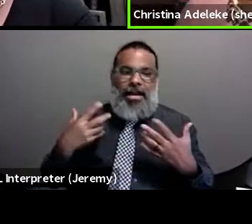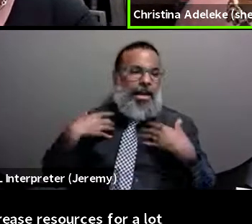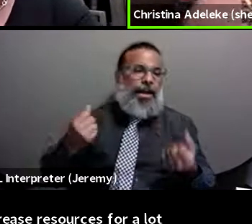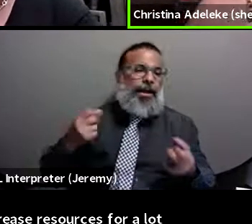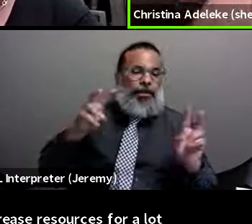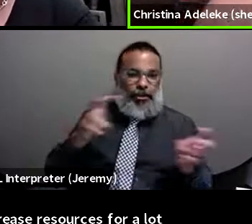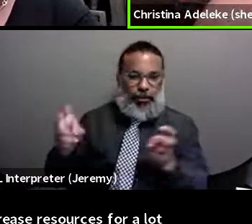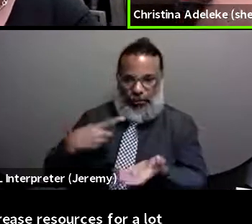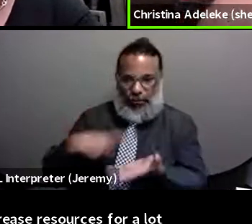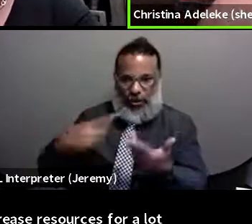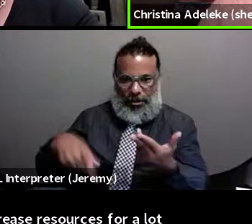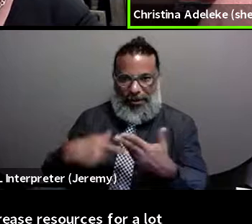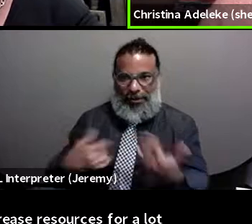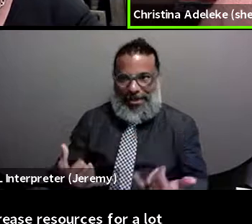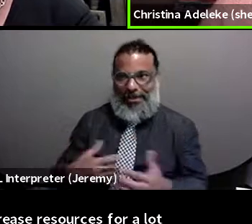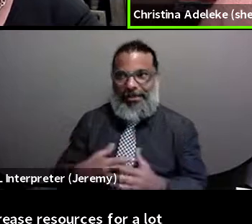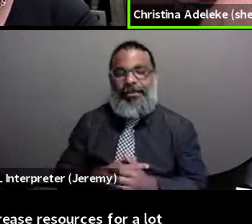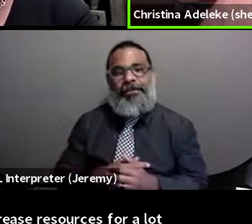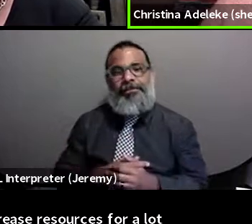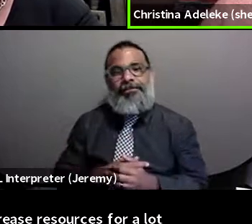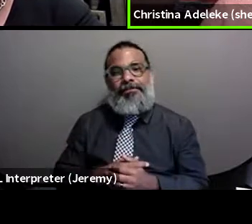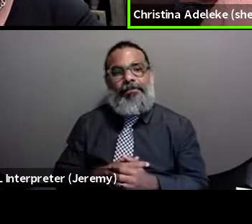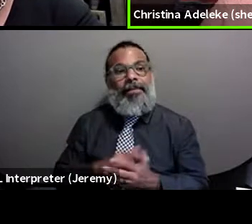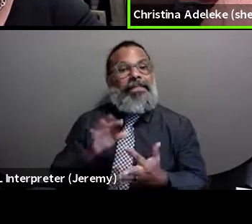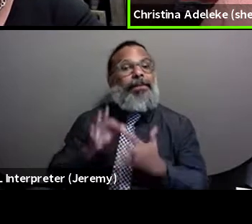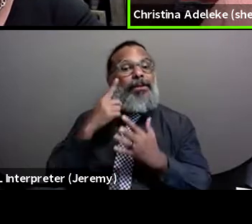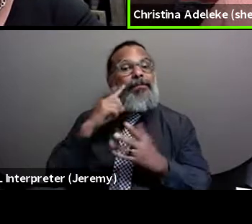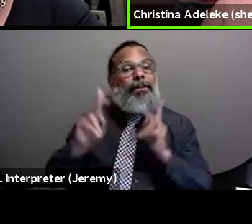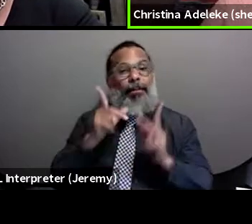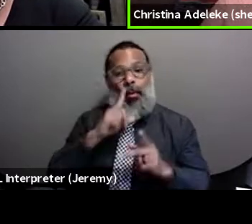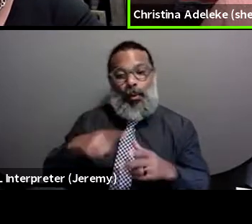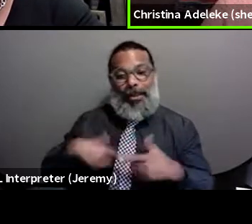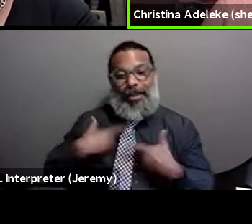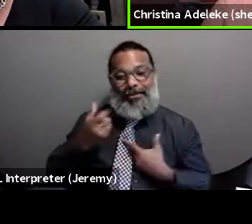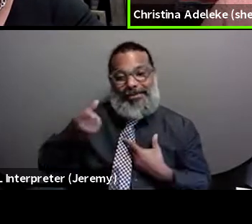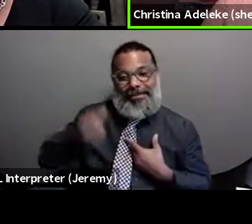brought up today and then some, especially for folks in the South.